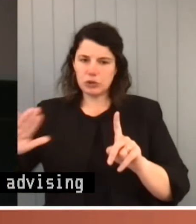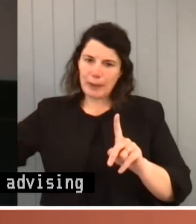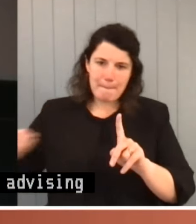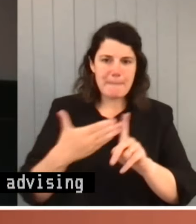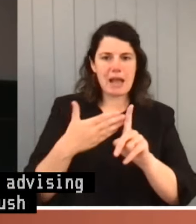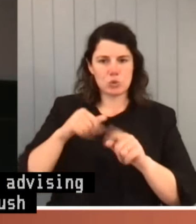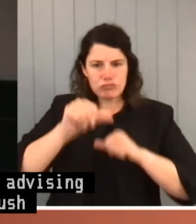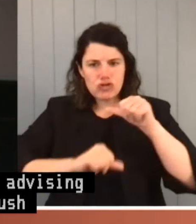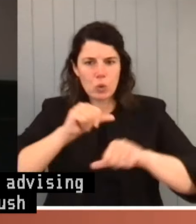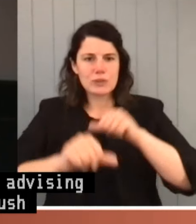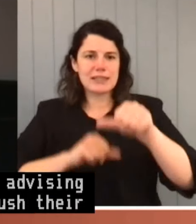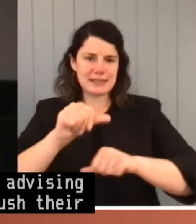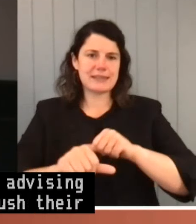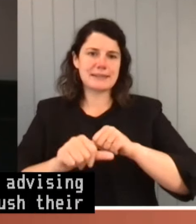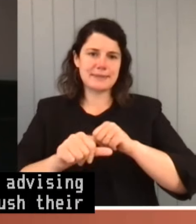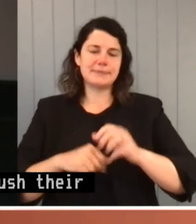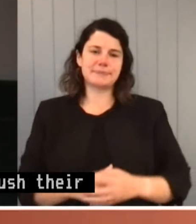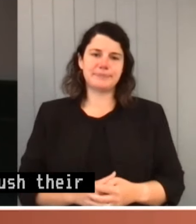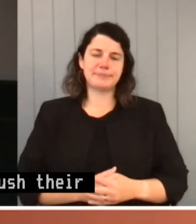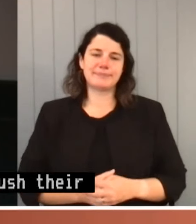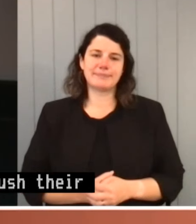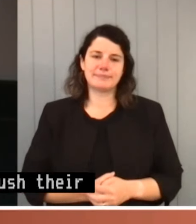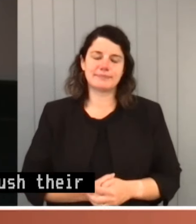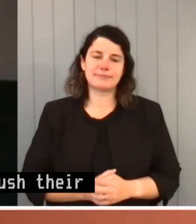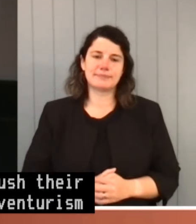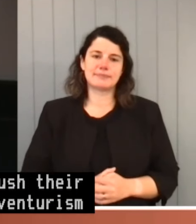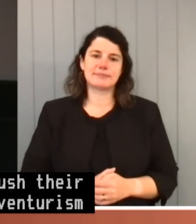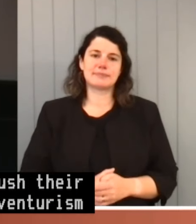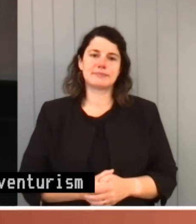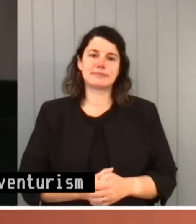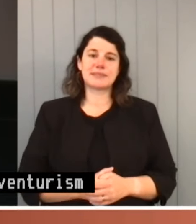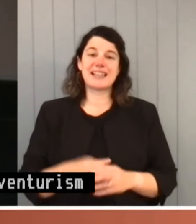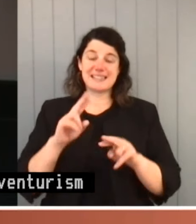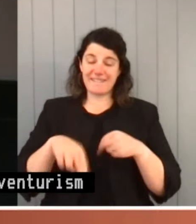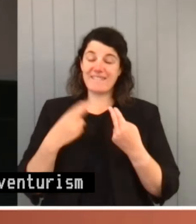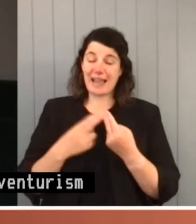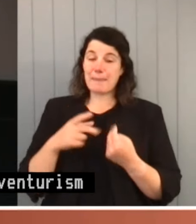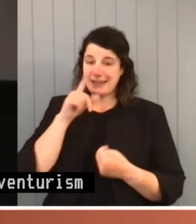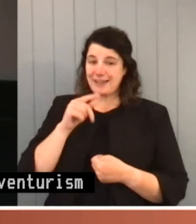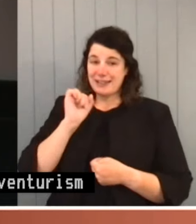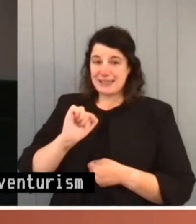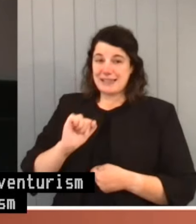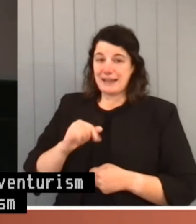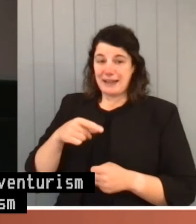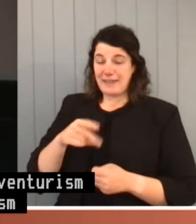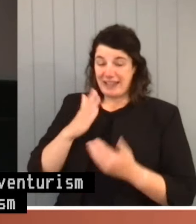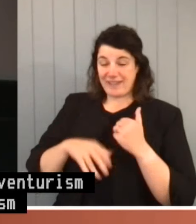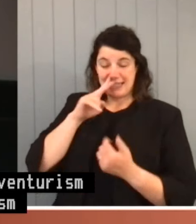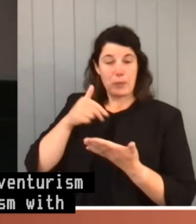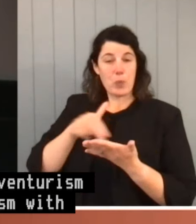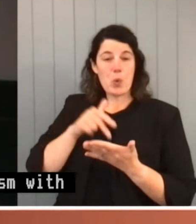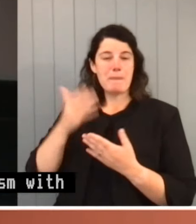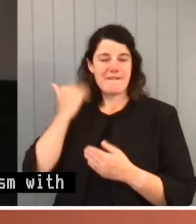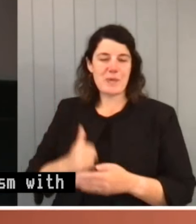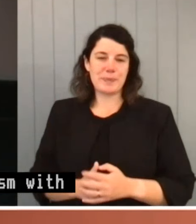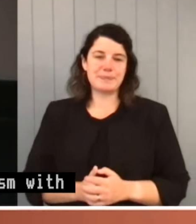the loping gait of a weekend bushwalker. Well, his family can testify to that. I've never seen him walking. He authored